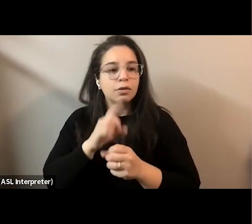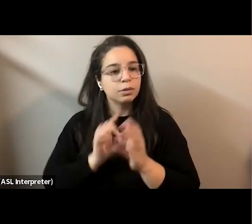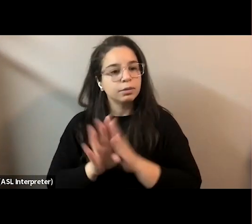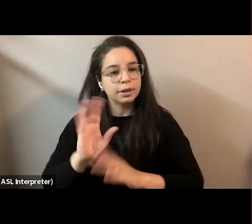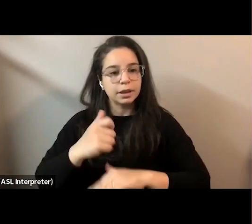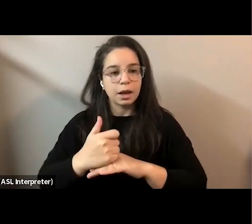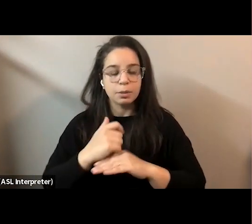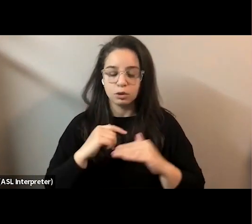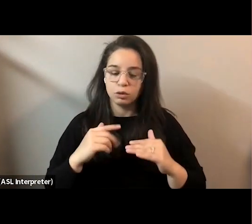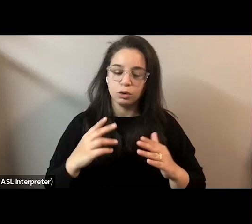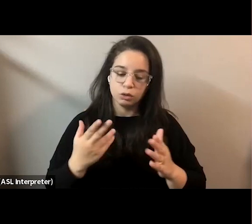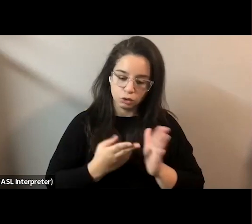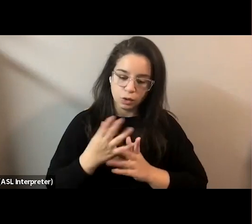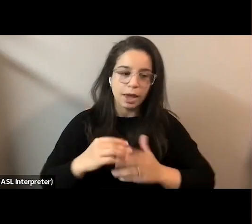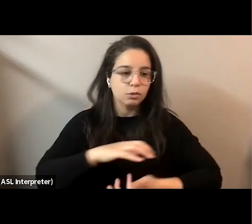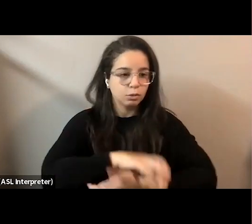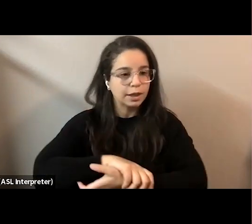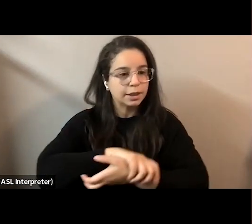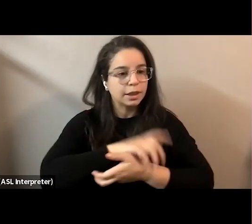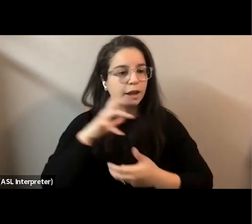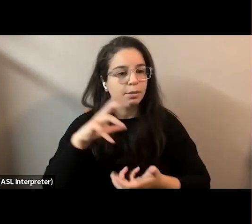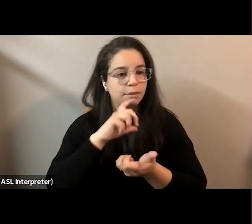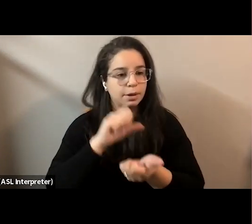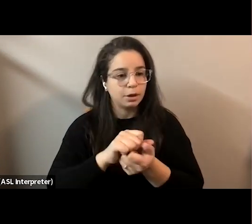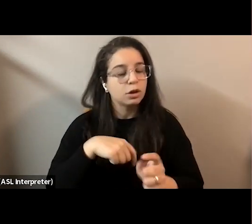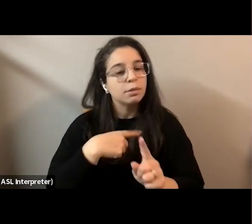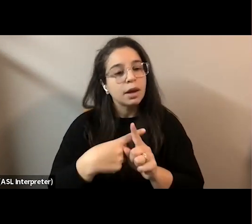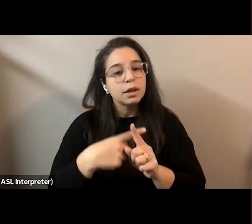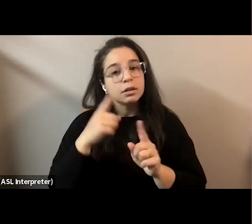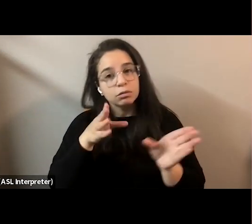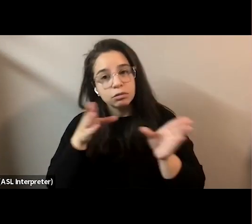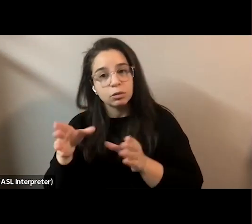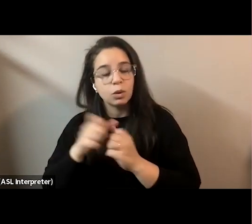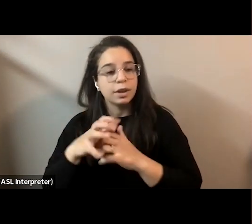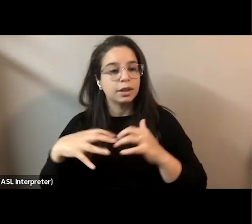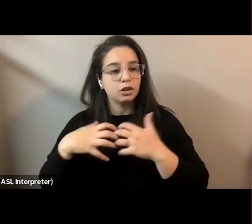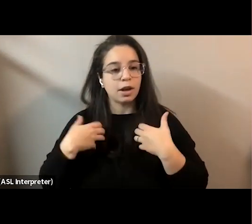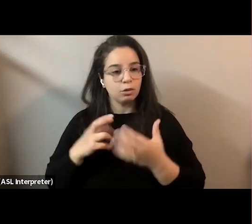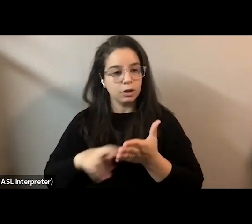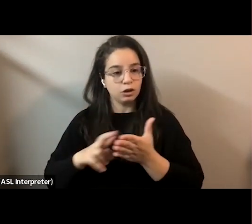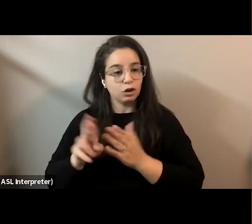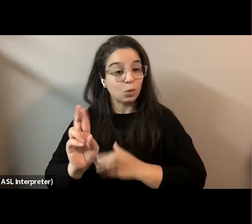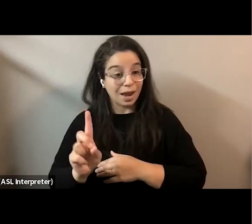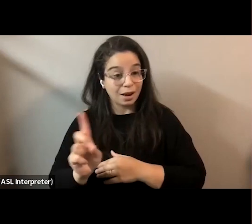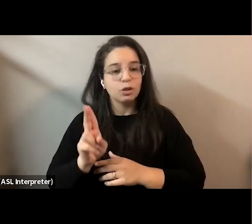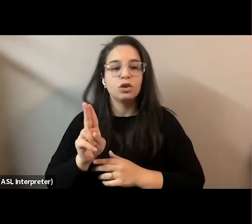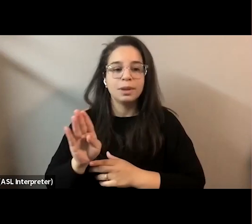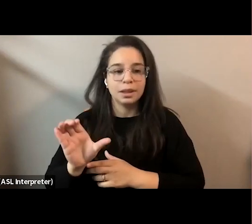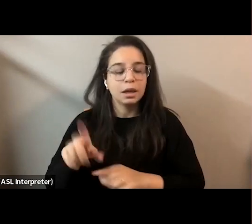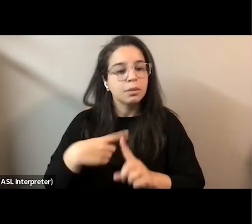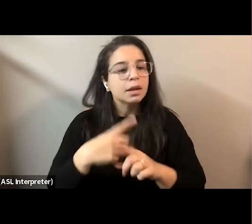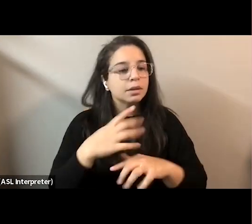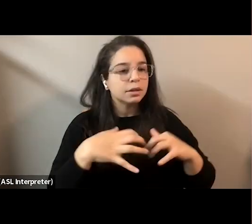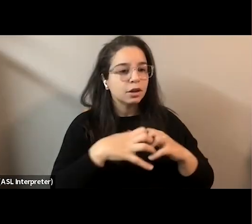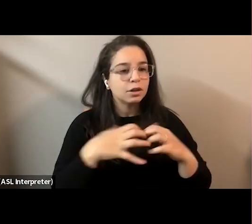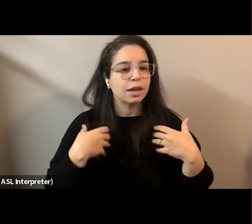of the Truth and Reconciliation Commission and moved on to work in Indigenous health research at UBC and the Indigenous Education